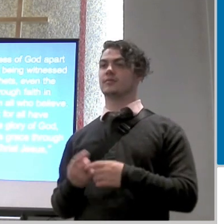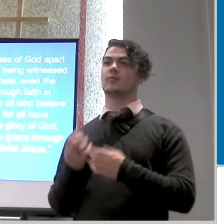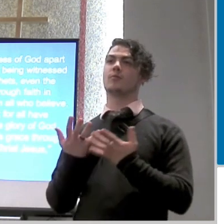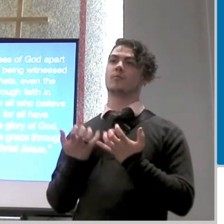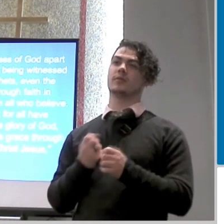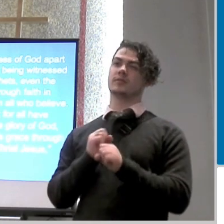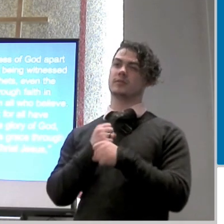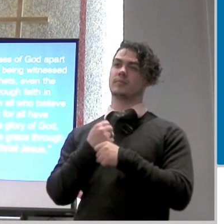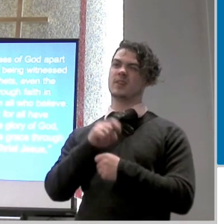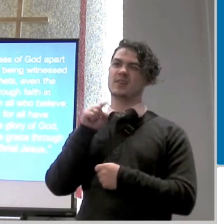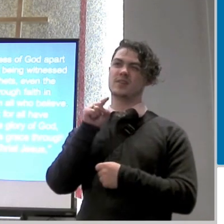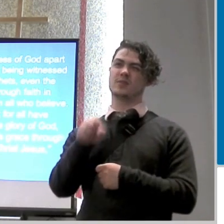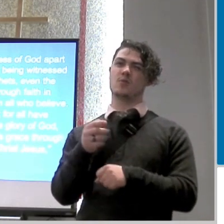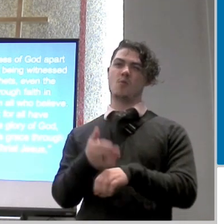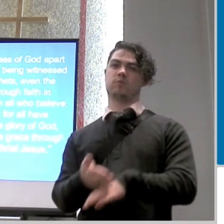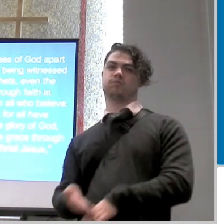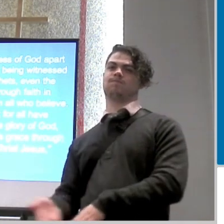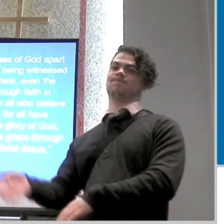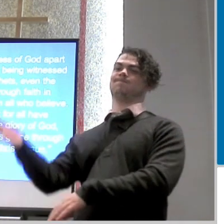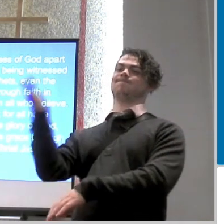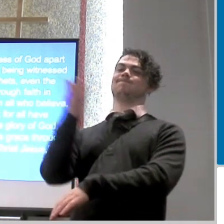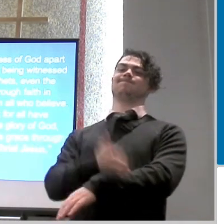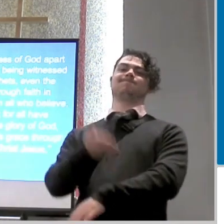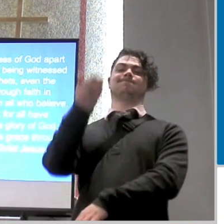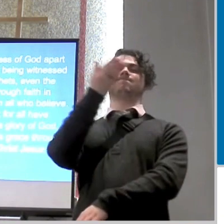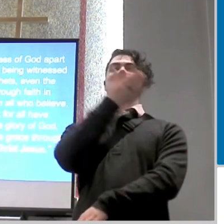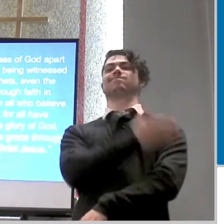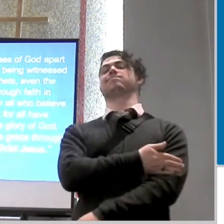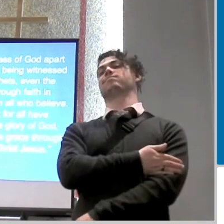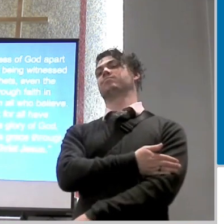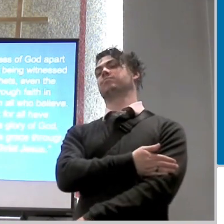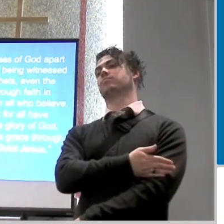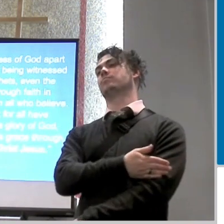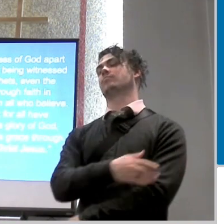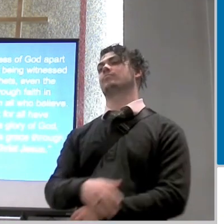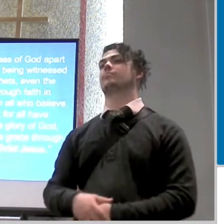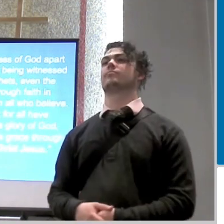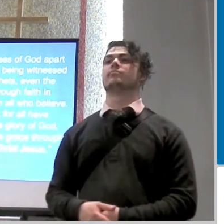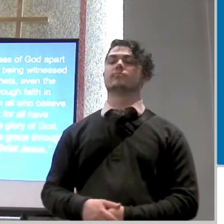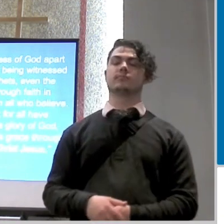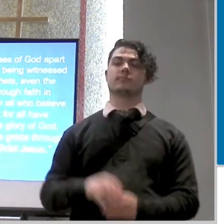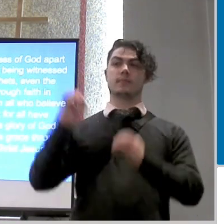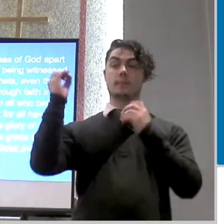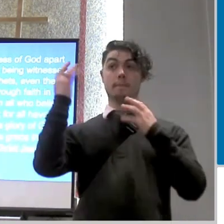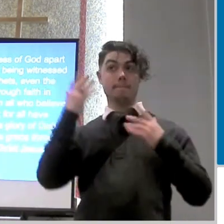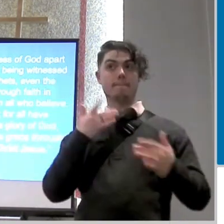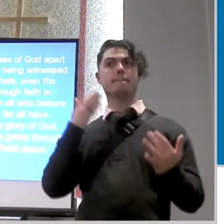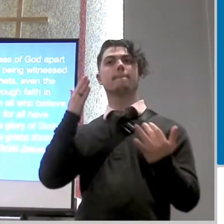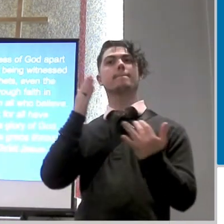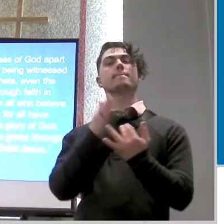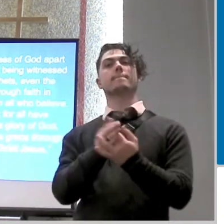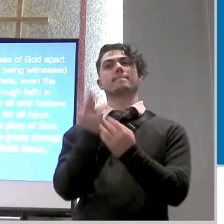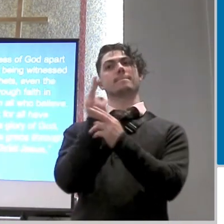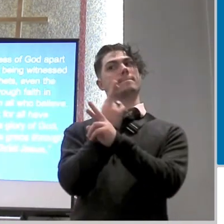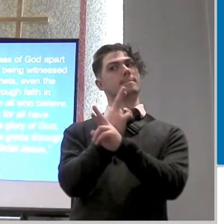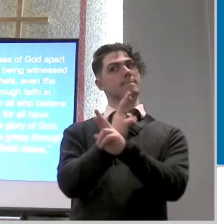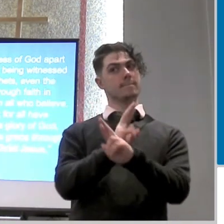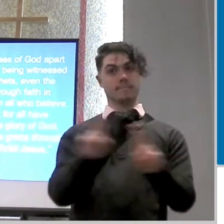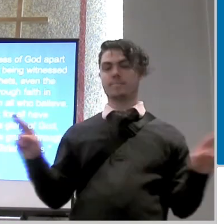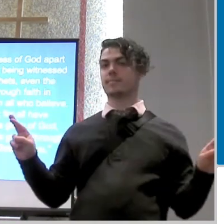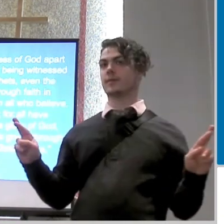the bible says here it is grace through the redemption that means maybe